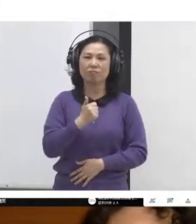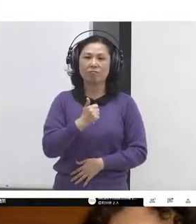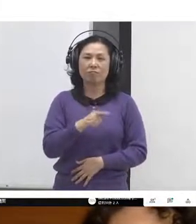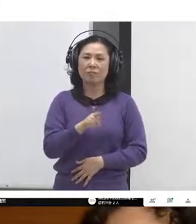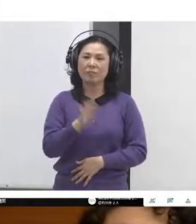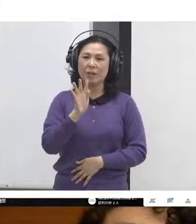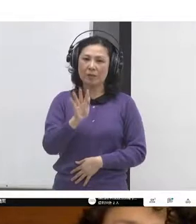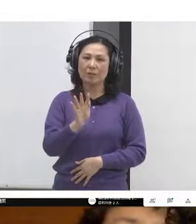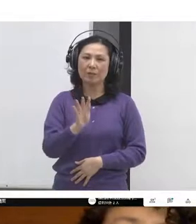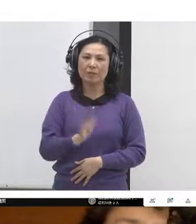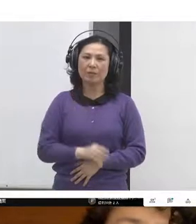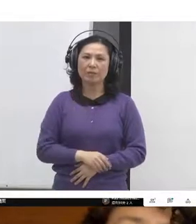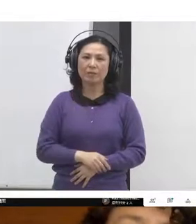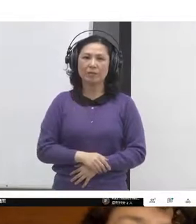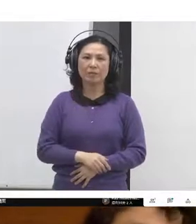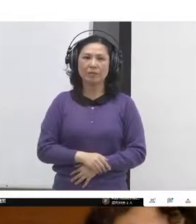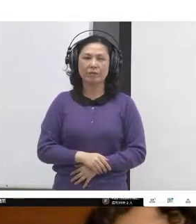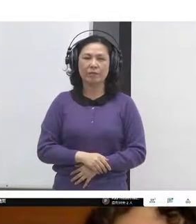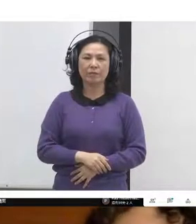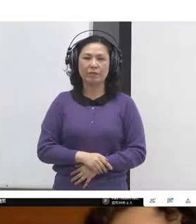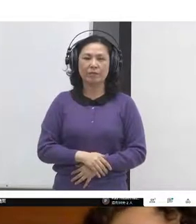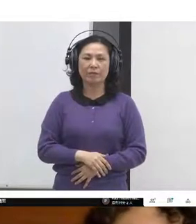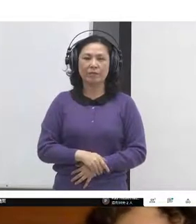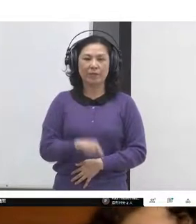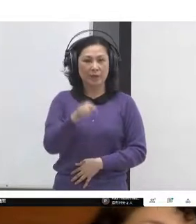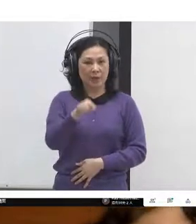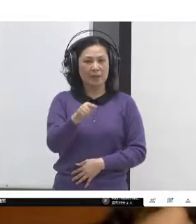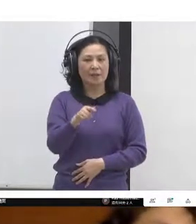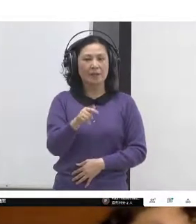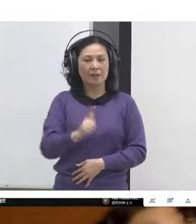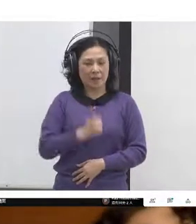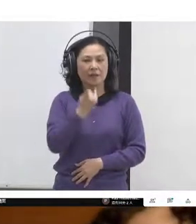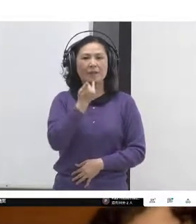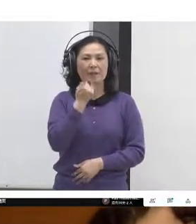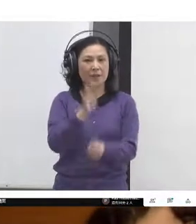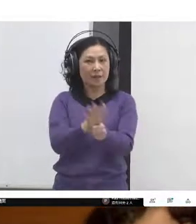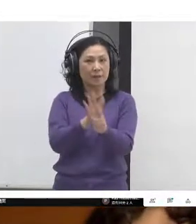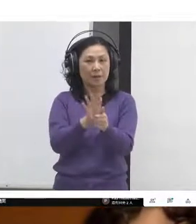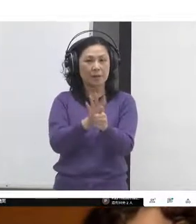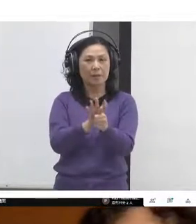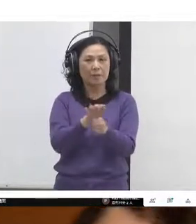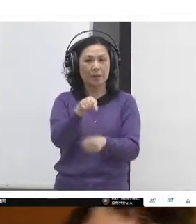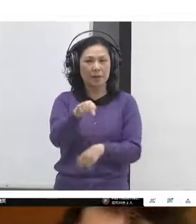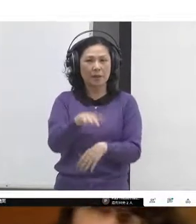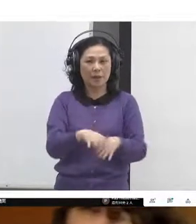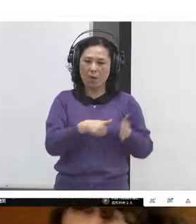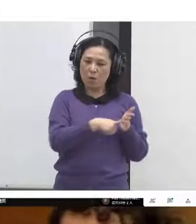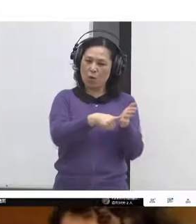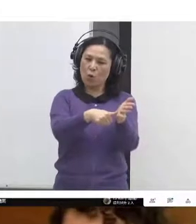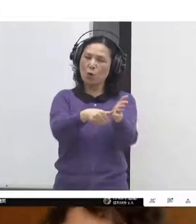and to hero, to heroic archetypes.